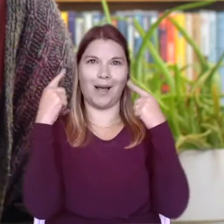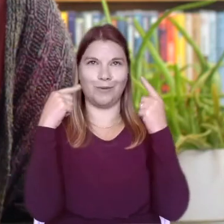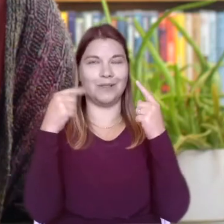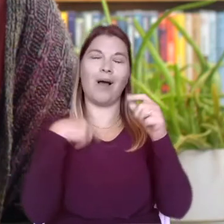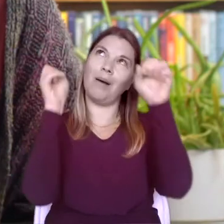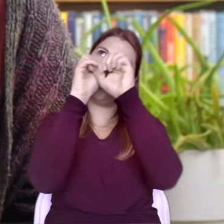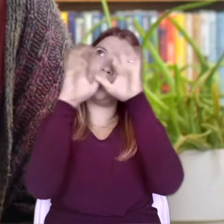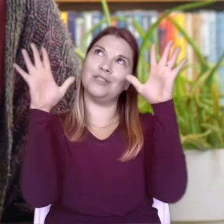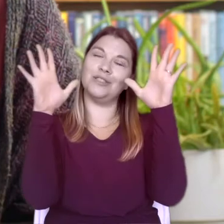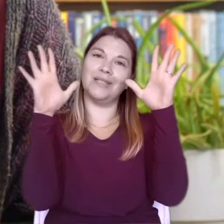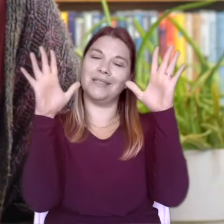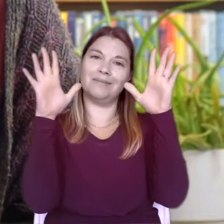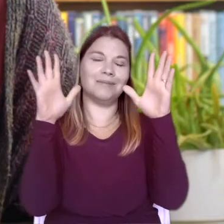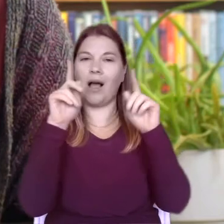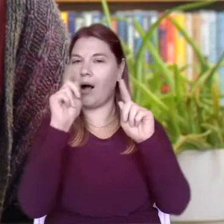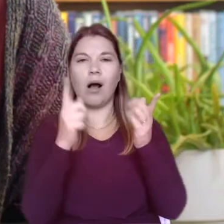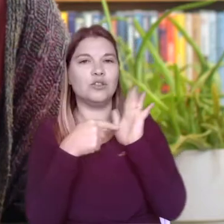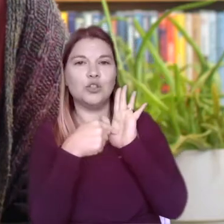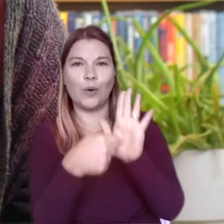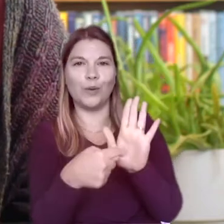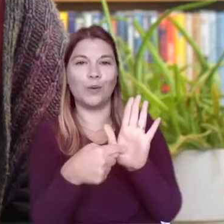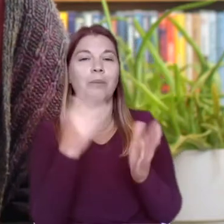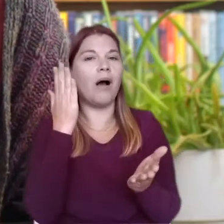can be heard around my house and outside.